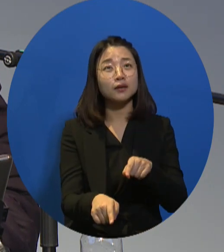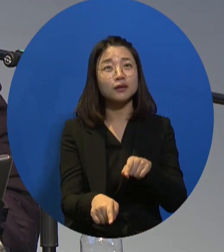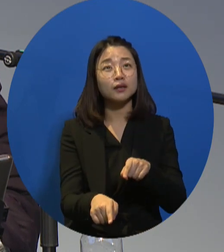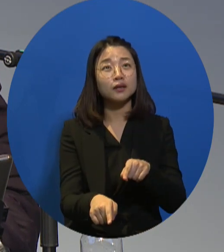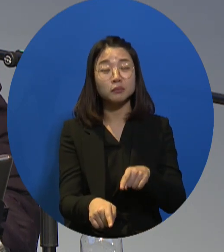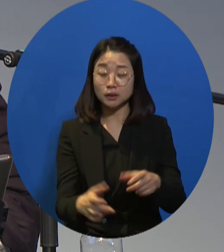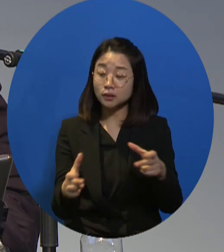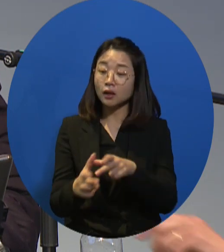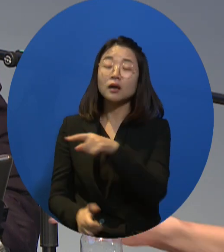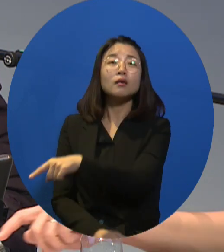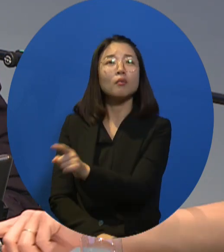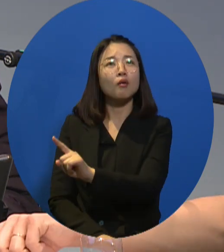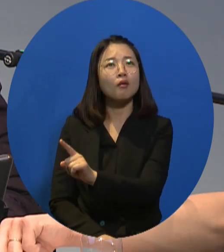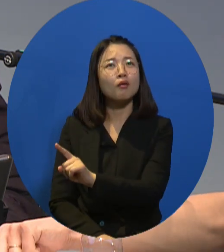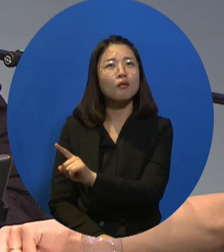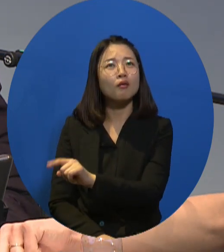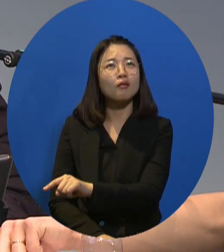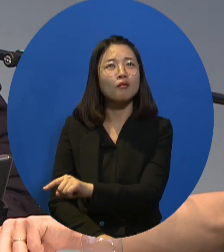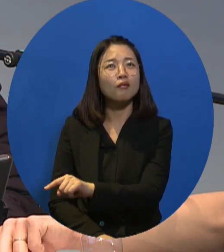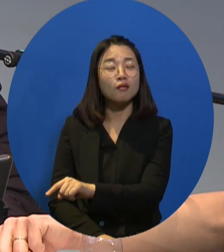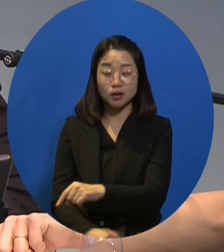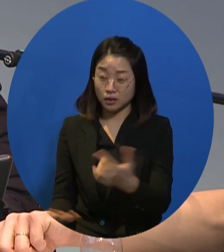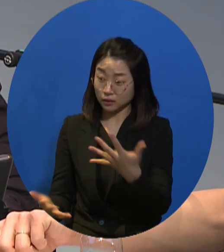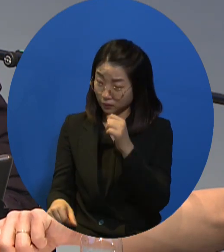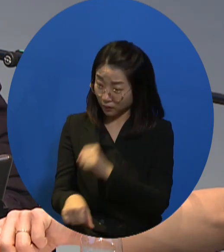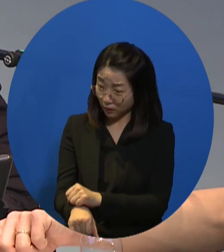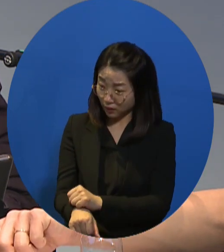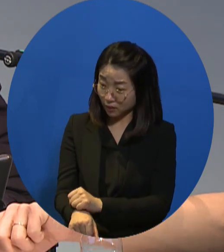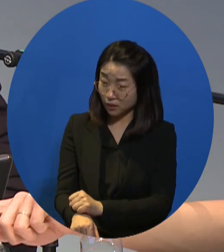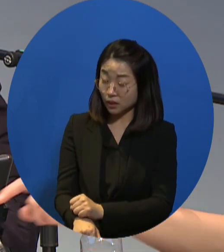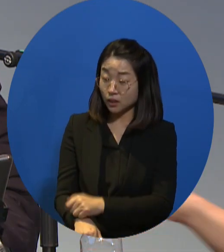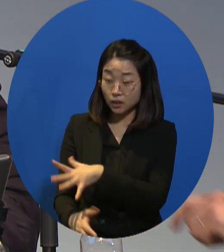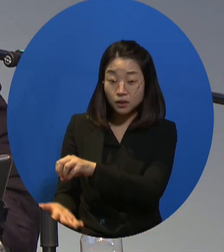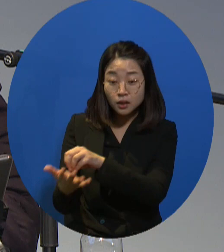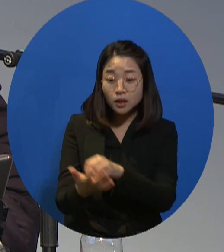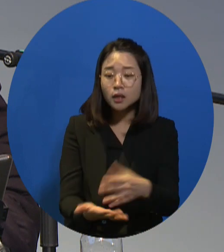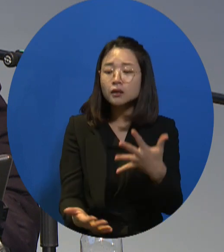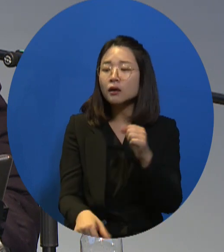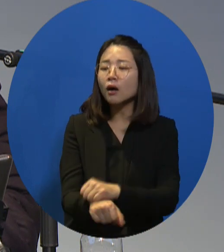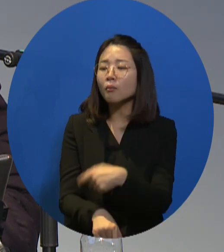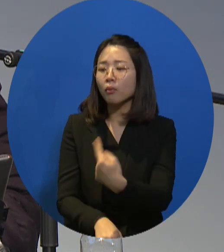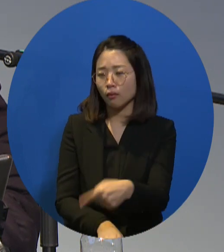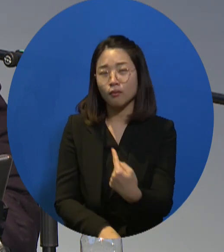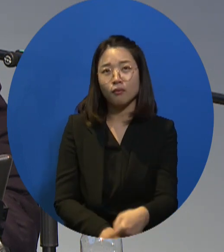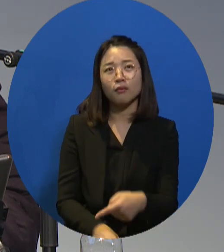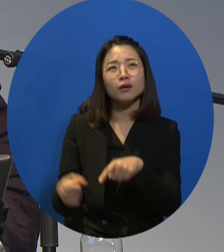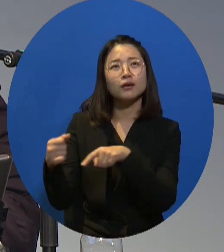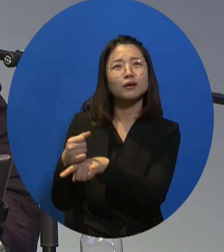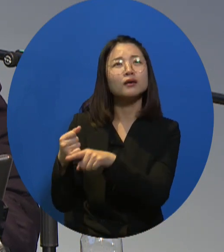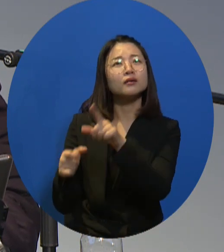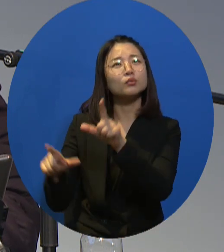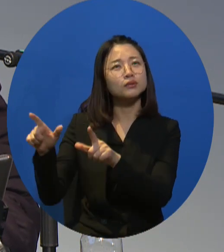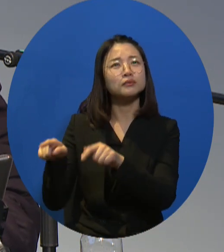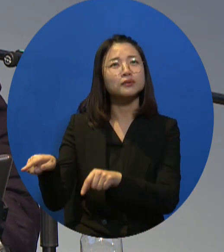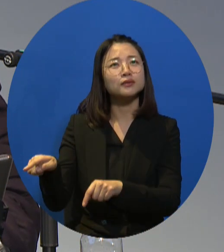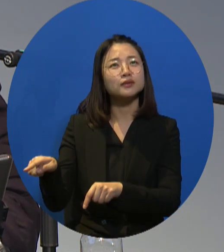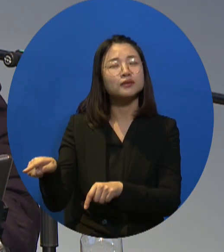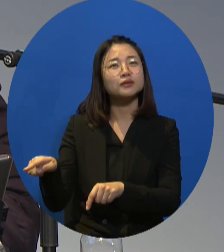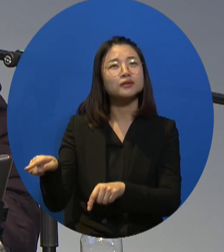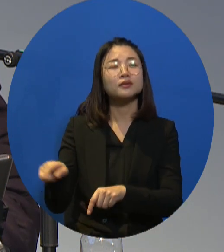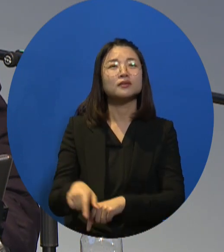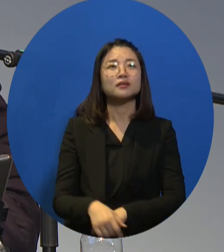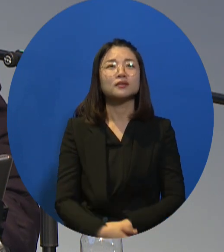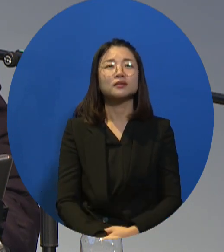by applying this lens, the people may think that disabled persons are not as productive and not as